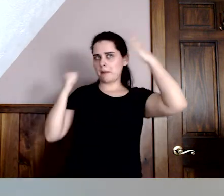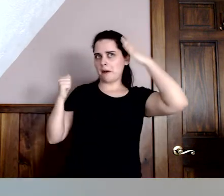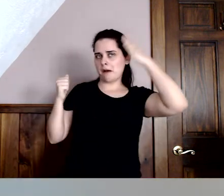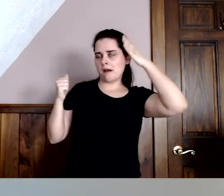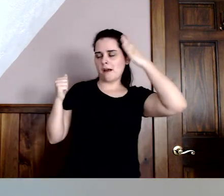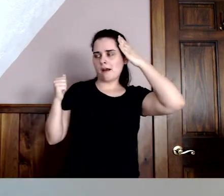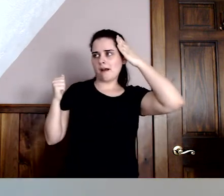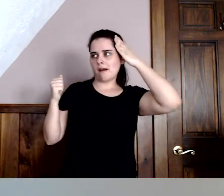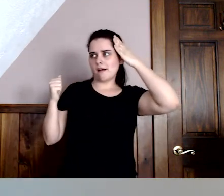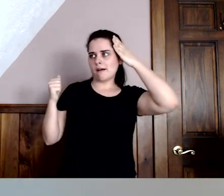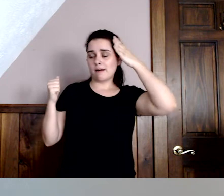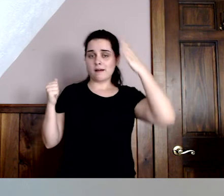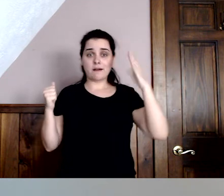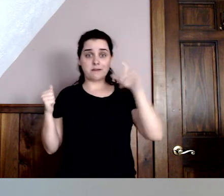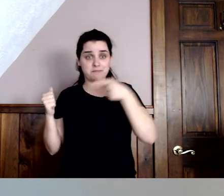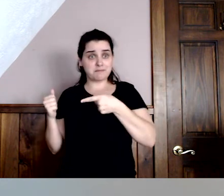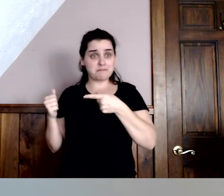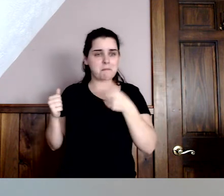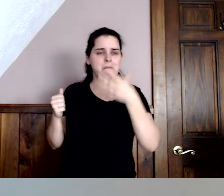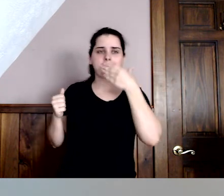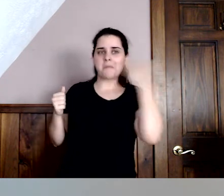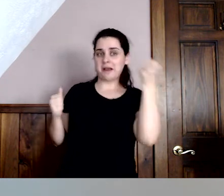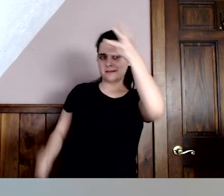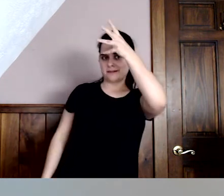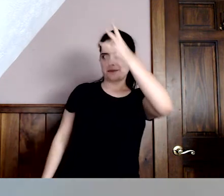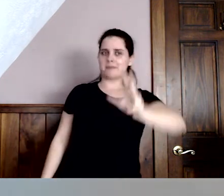And Little Bear was best man.